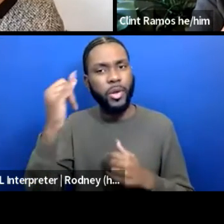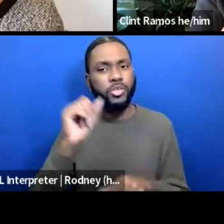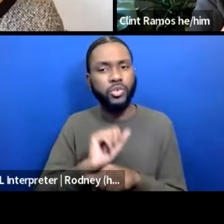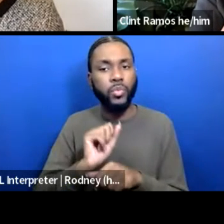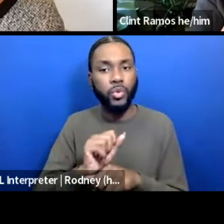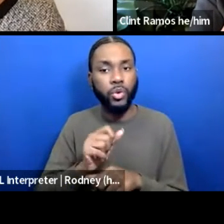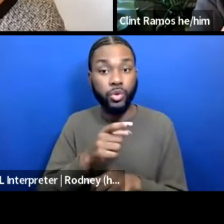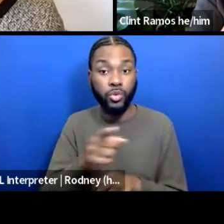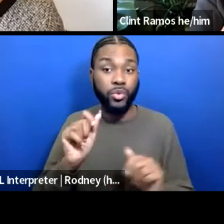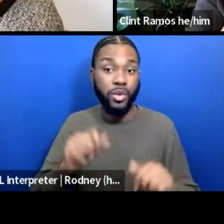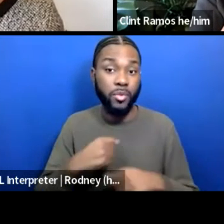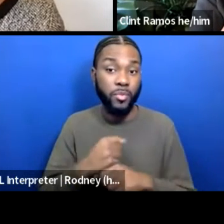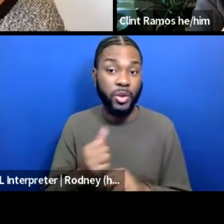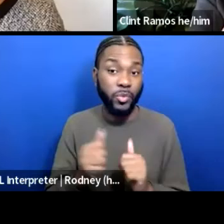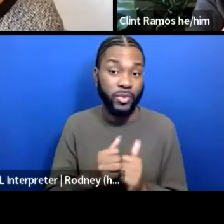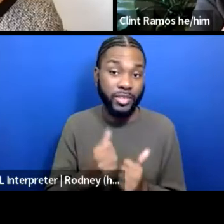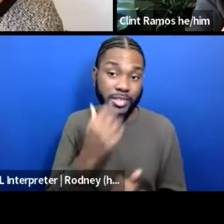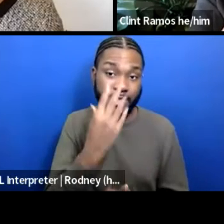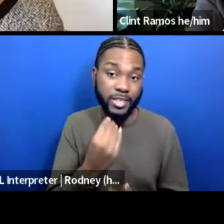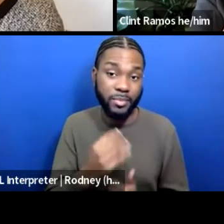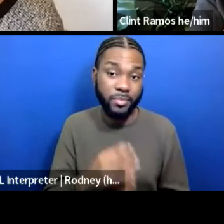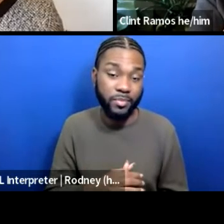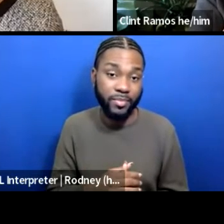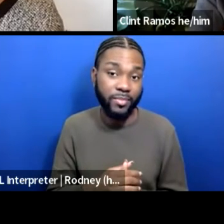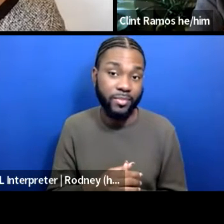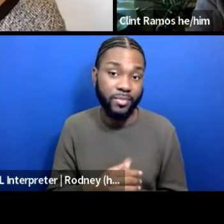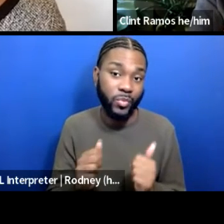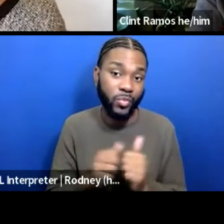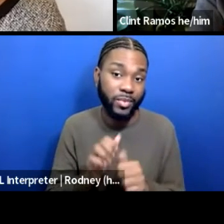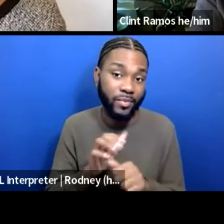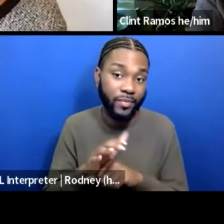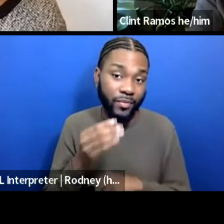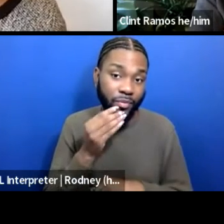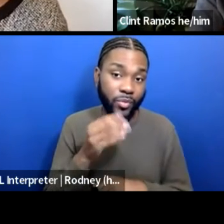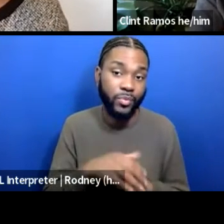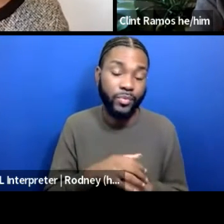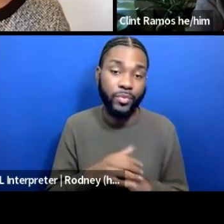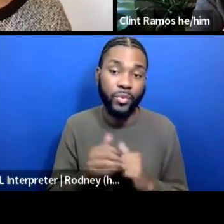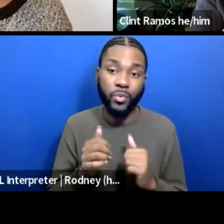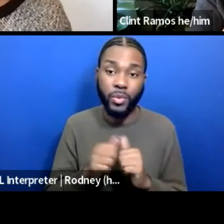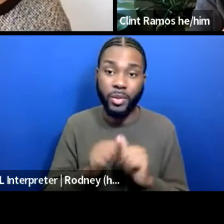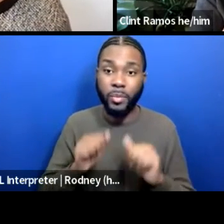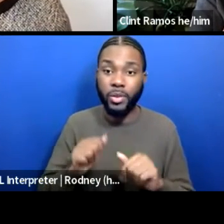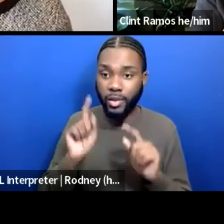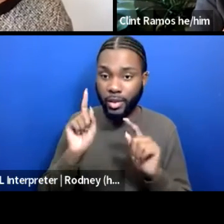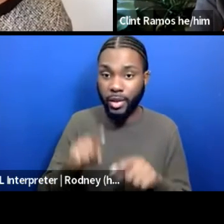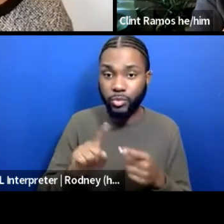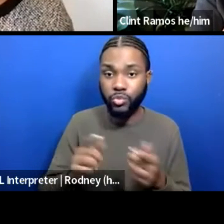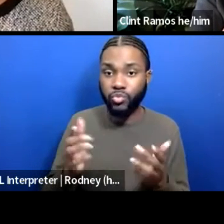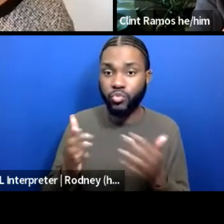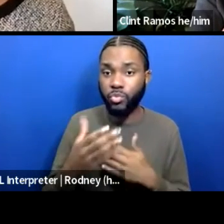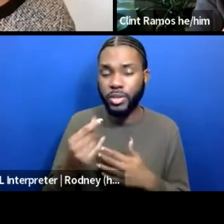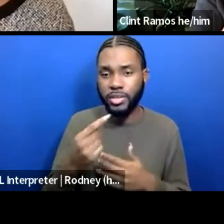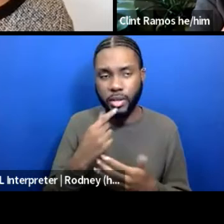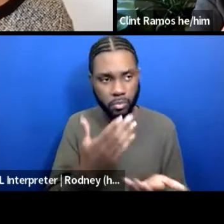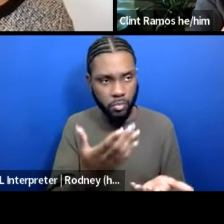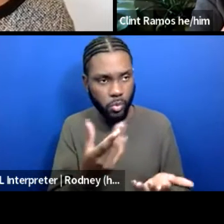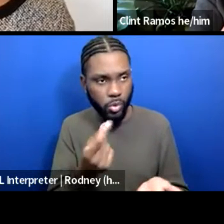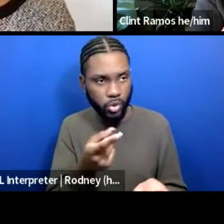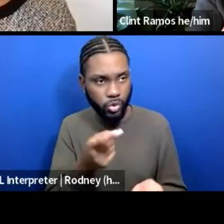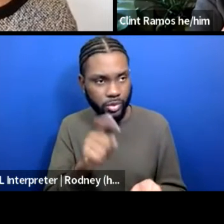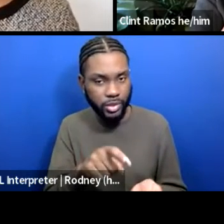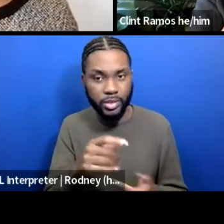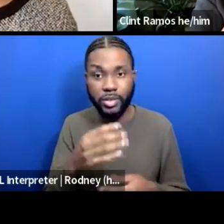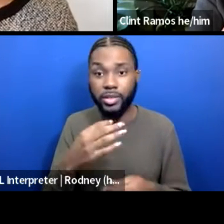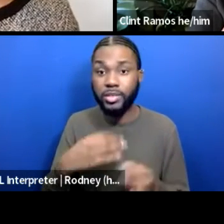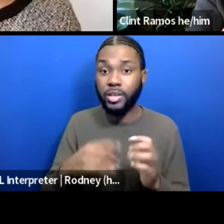with food, with coming into the room saying, what do you need? Instead of where have you